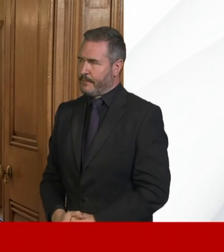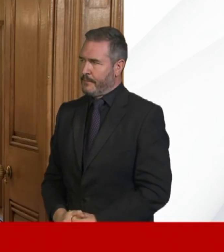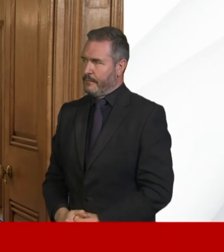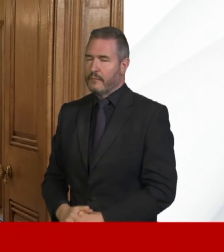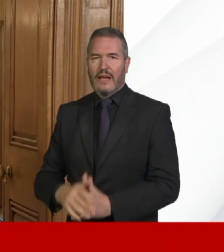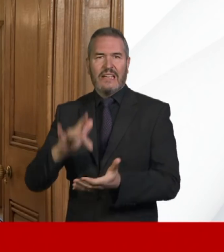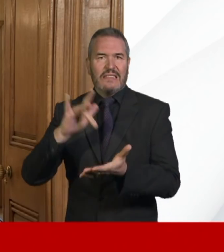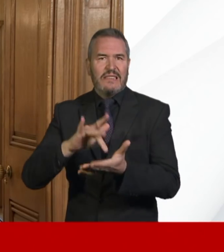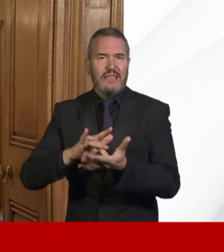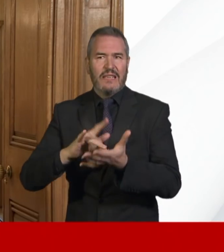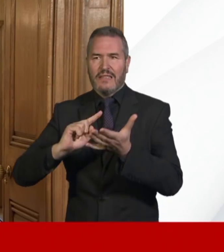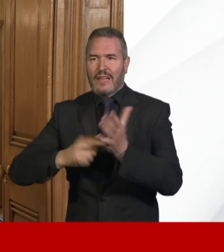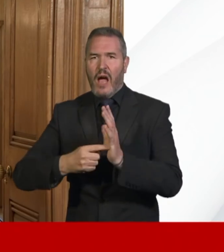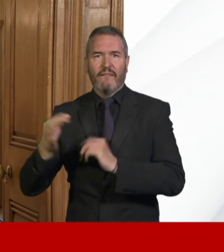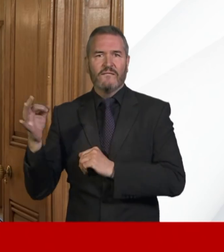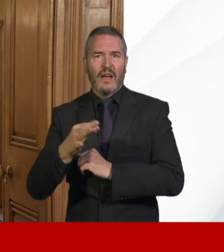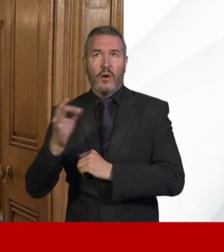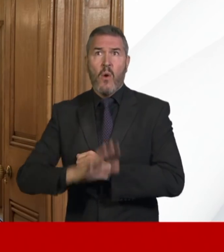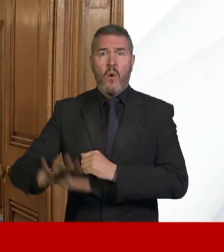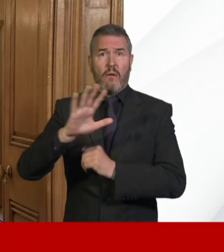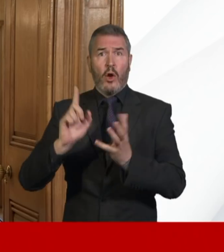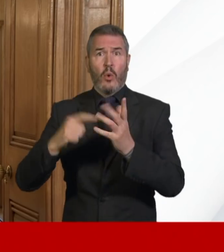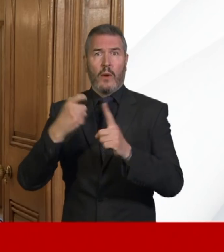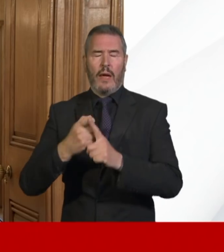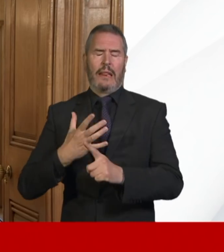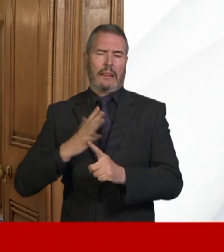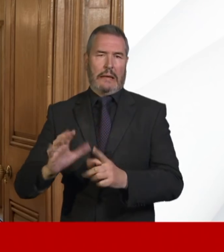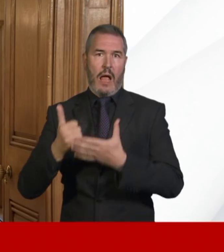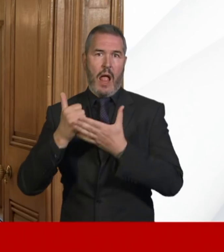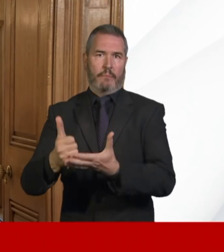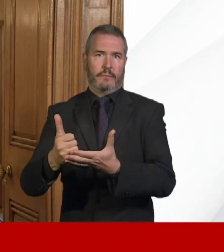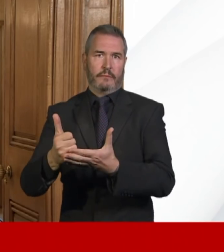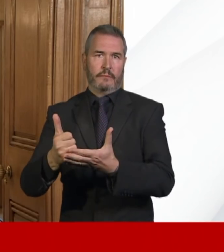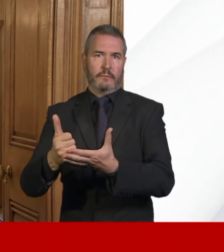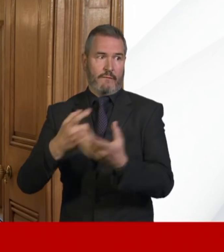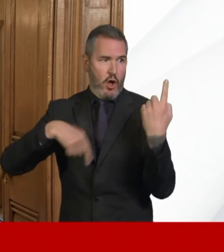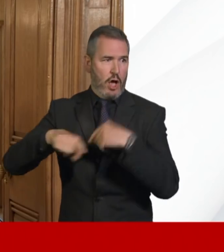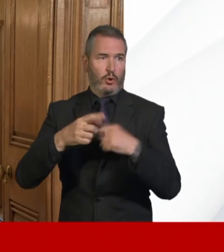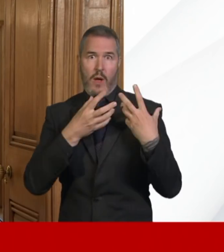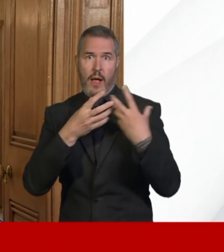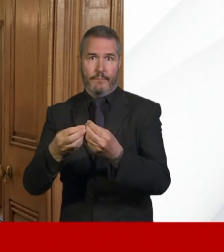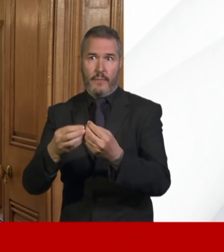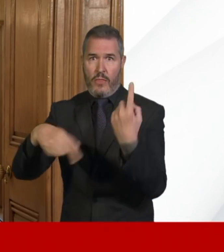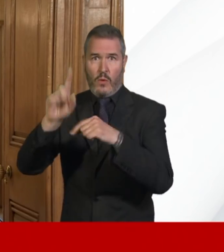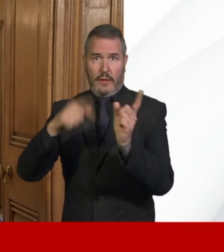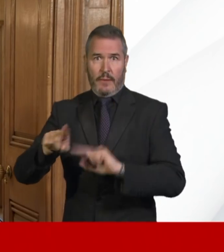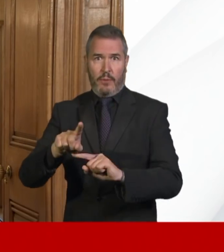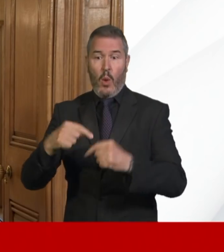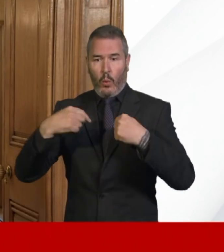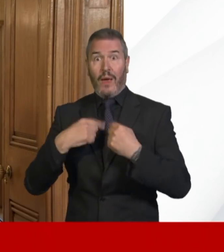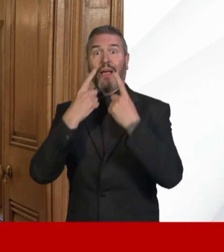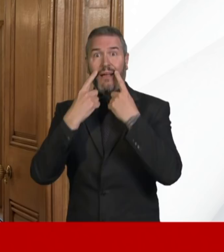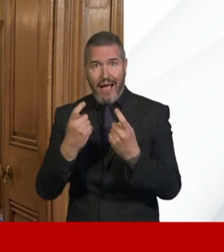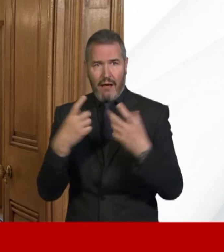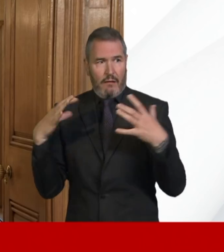every town, in every village, there's going to be work to be done. And in each of us, there is the power to do it.